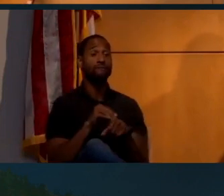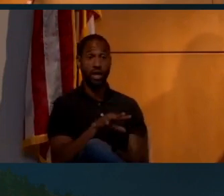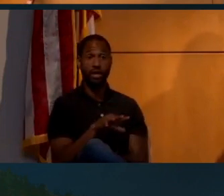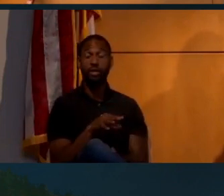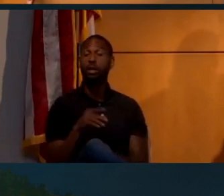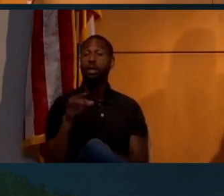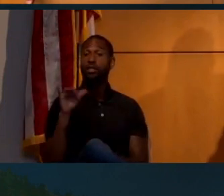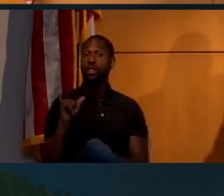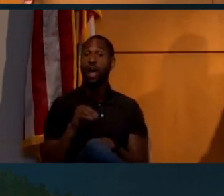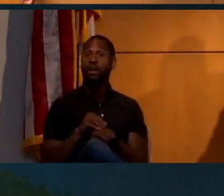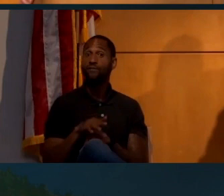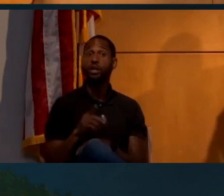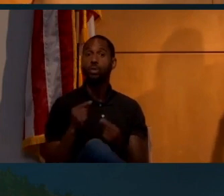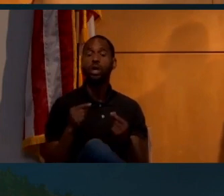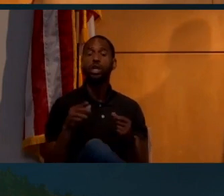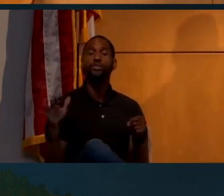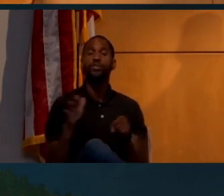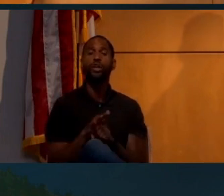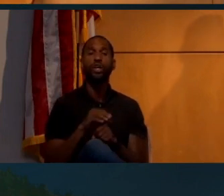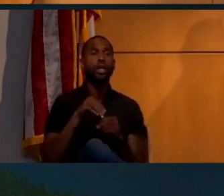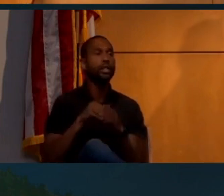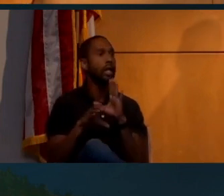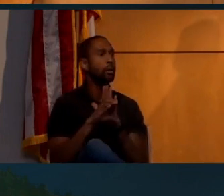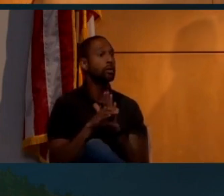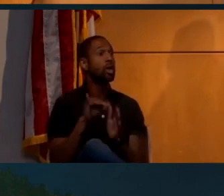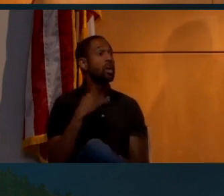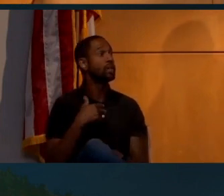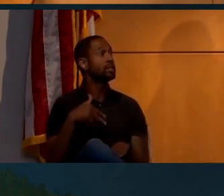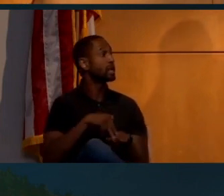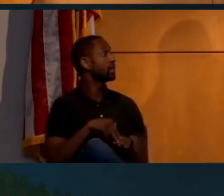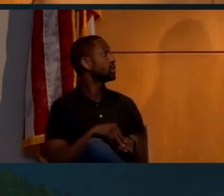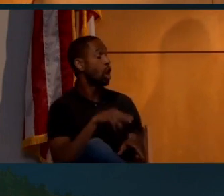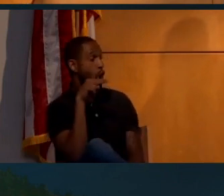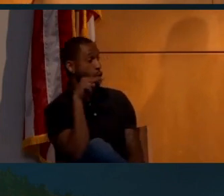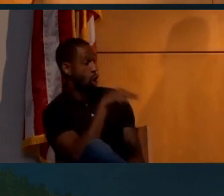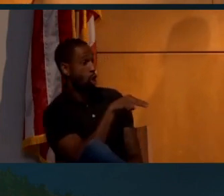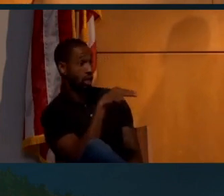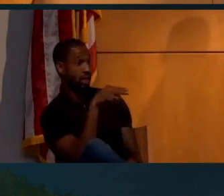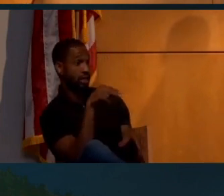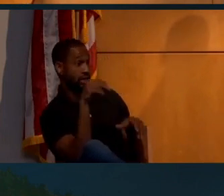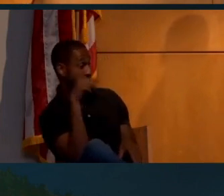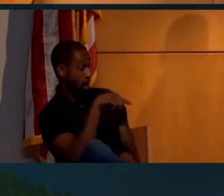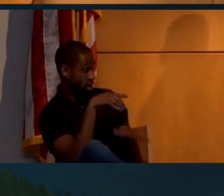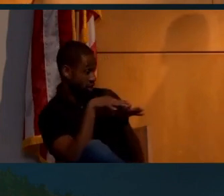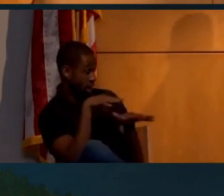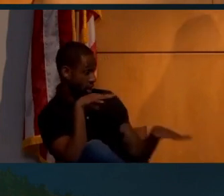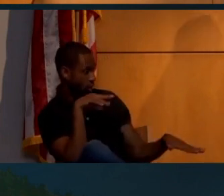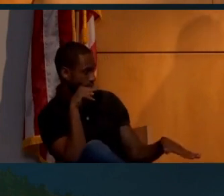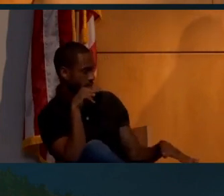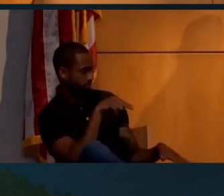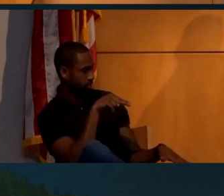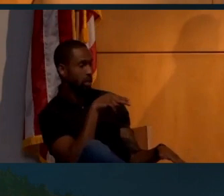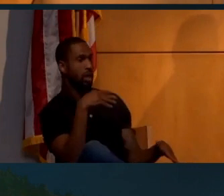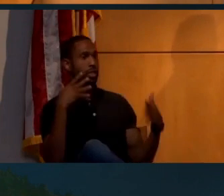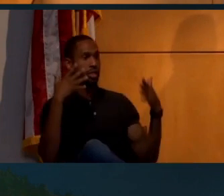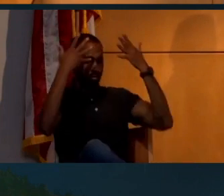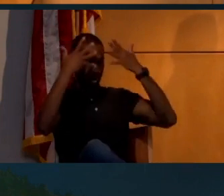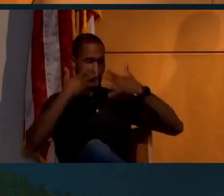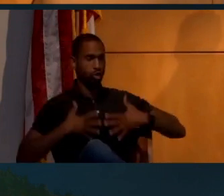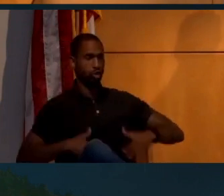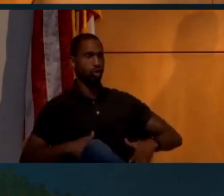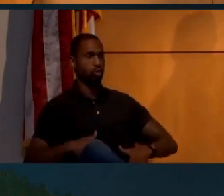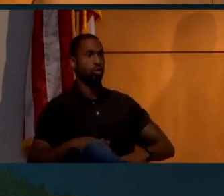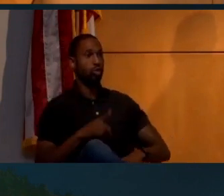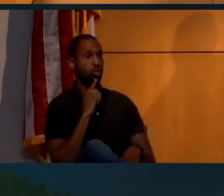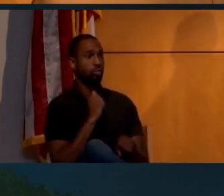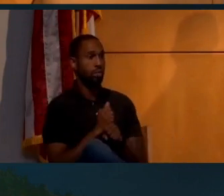that is what is filling in these images. If he's standing like this, looking down his shadow, right, this part of his suit